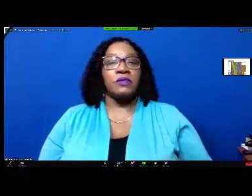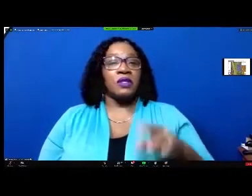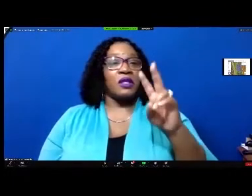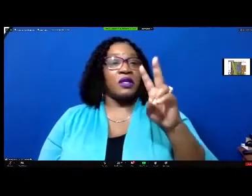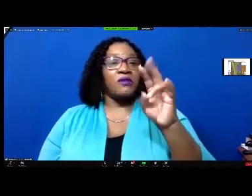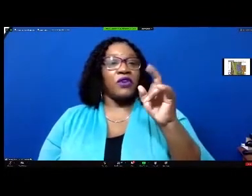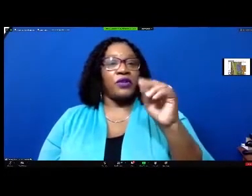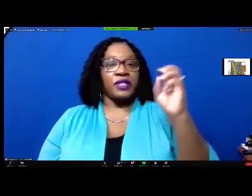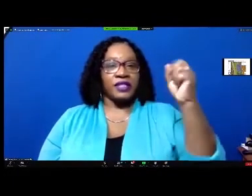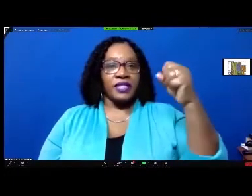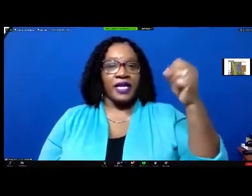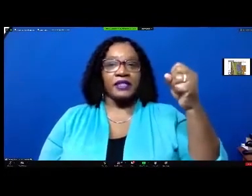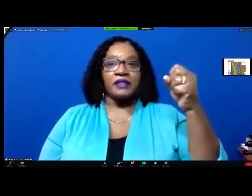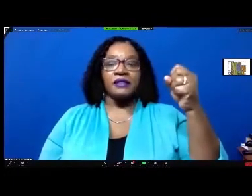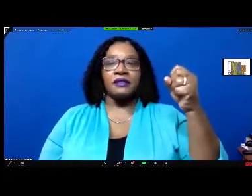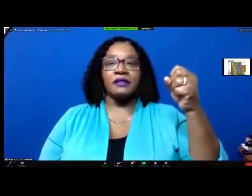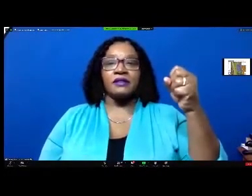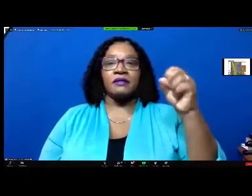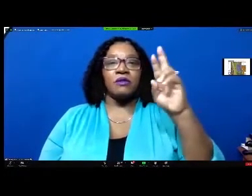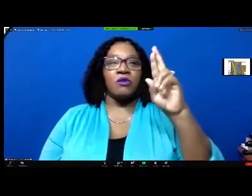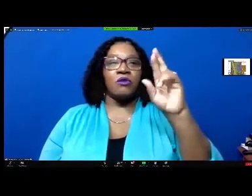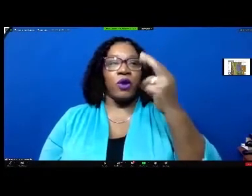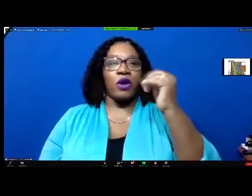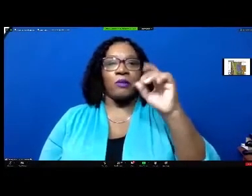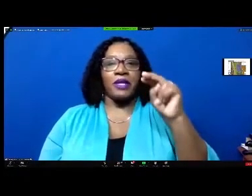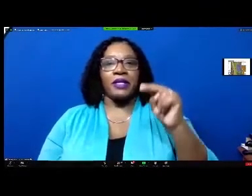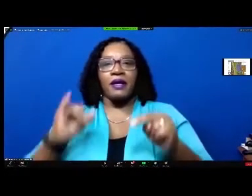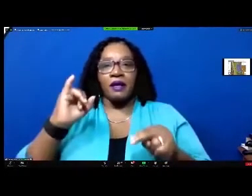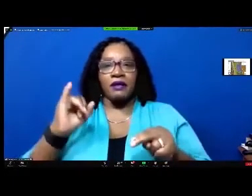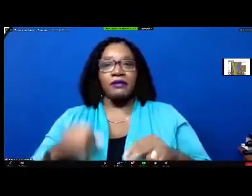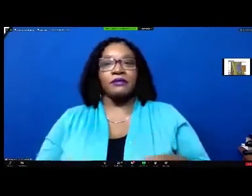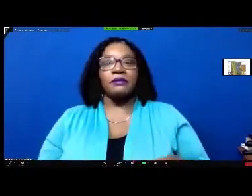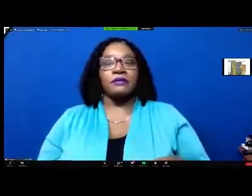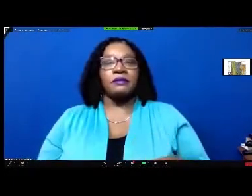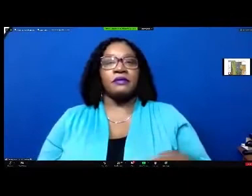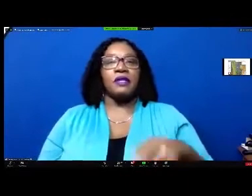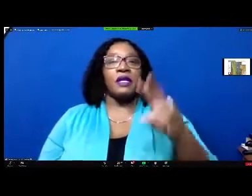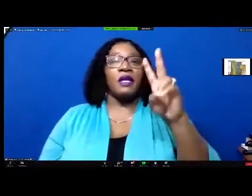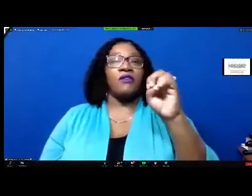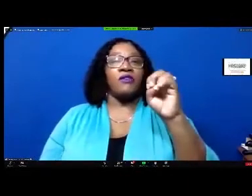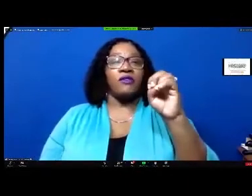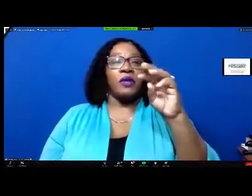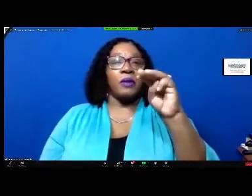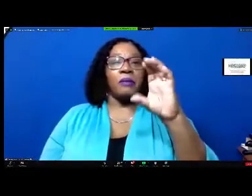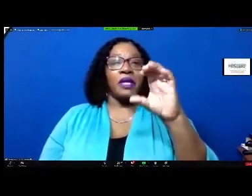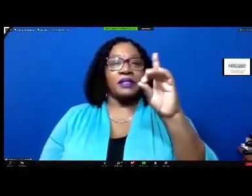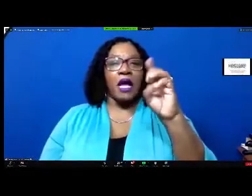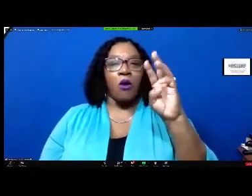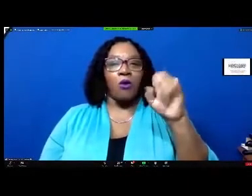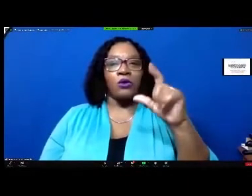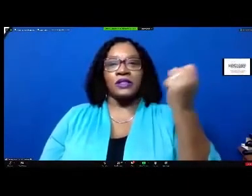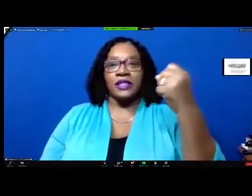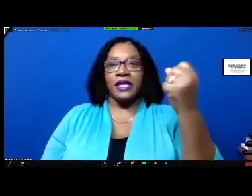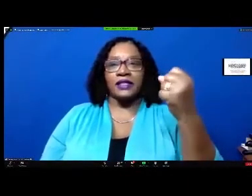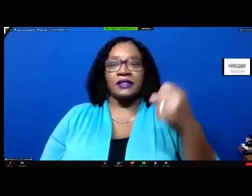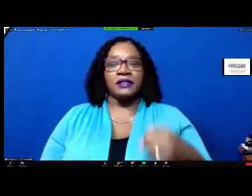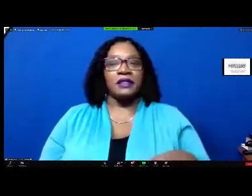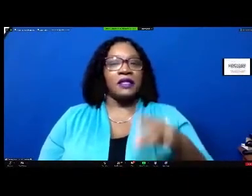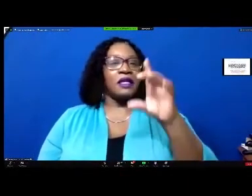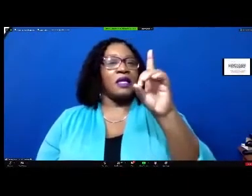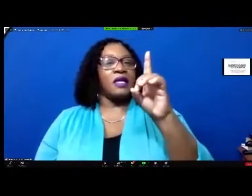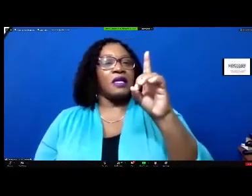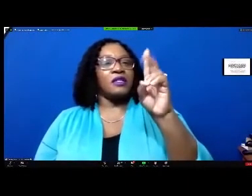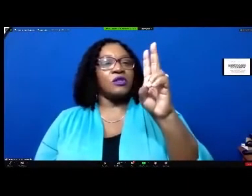mr rickman aye mcdowell yes mr duvall